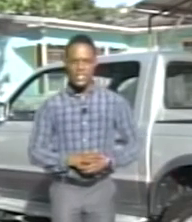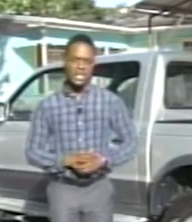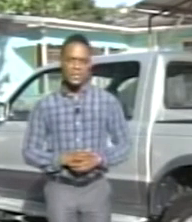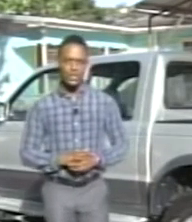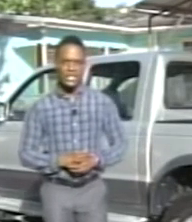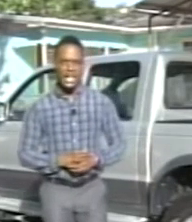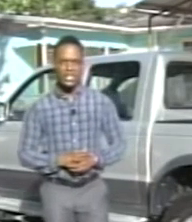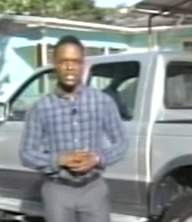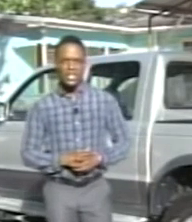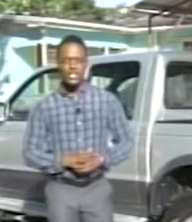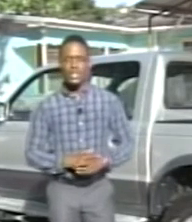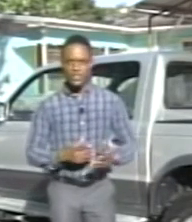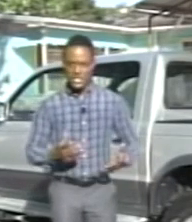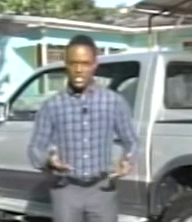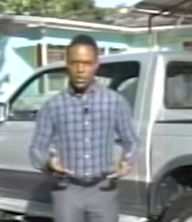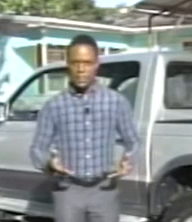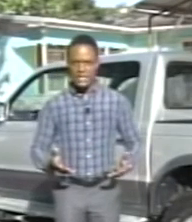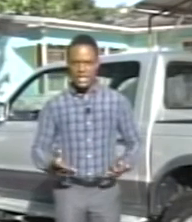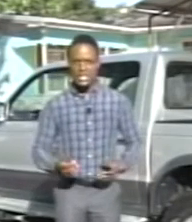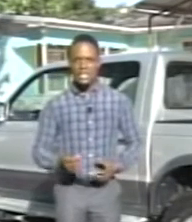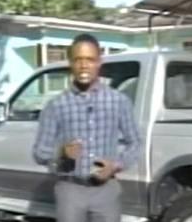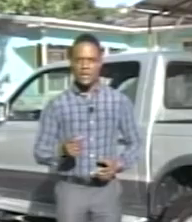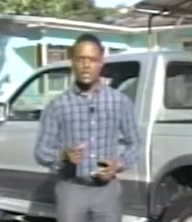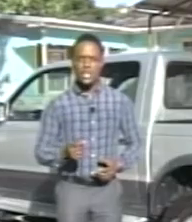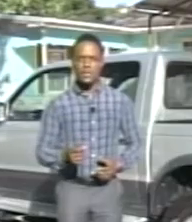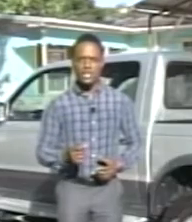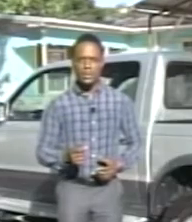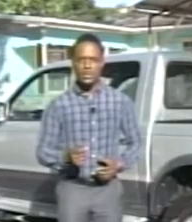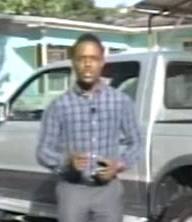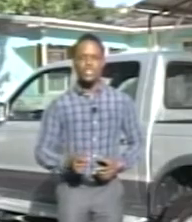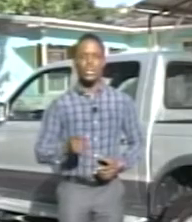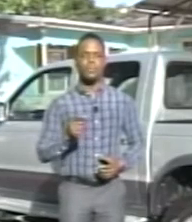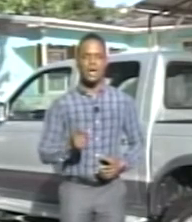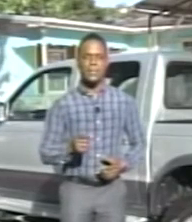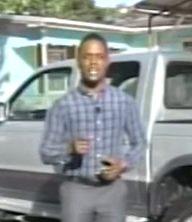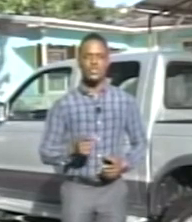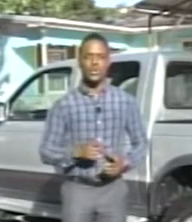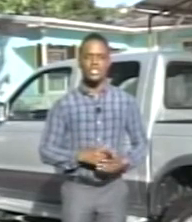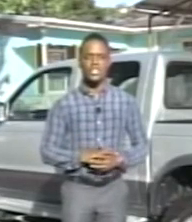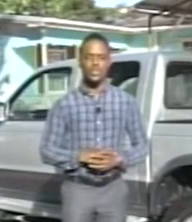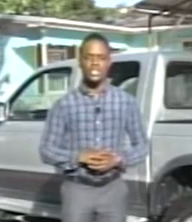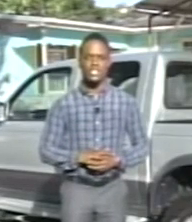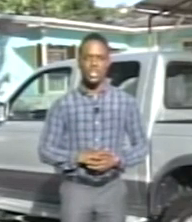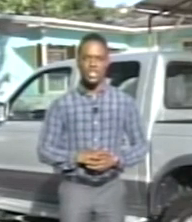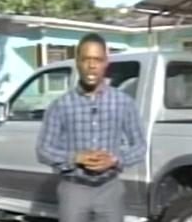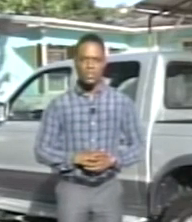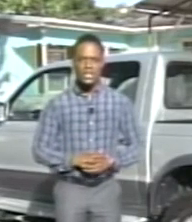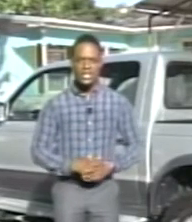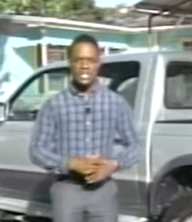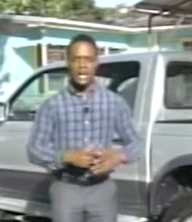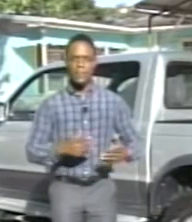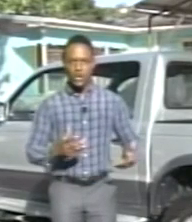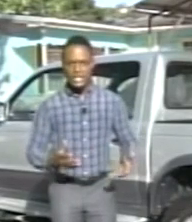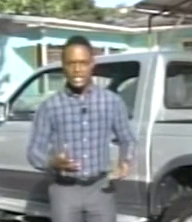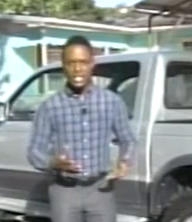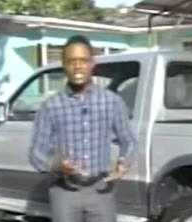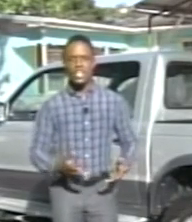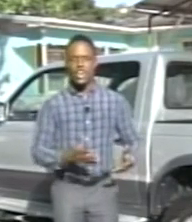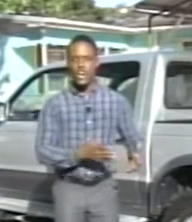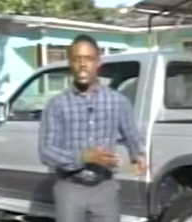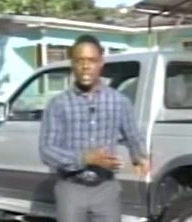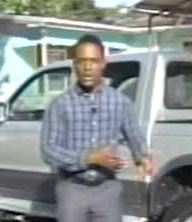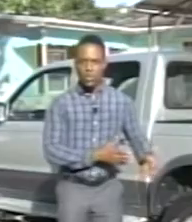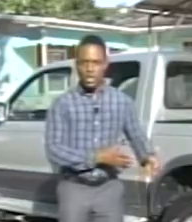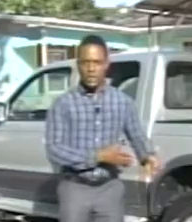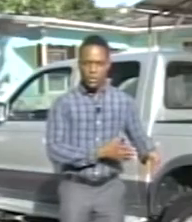our previous episode again You can visit our website www.barbadoswaterauthority.com To get more details